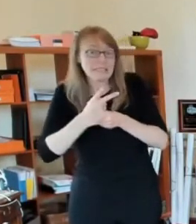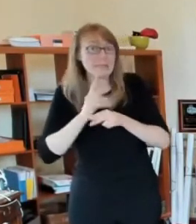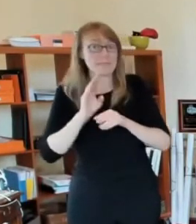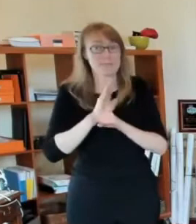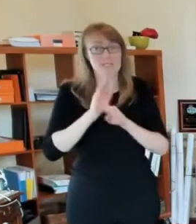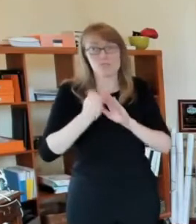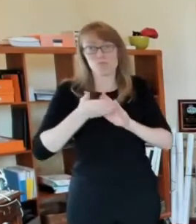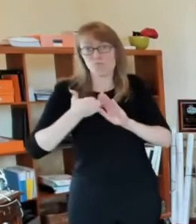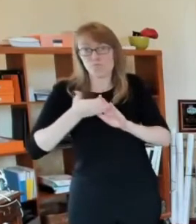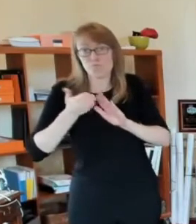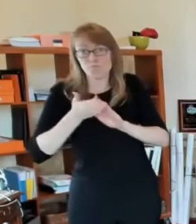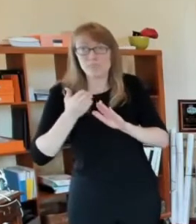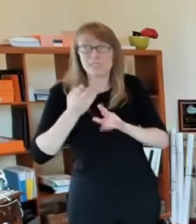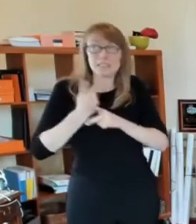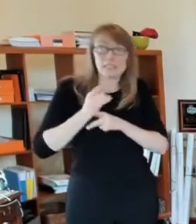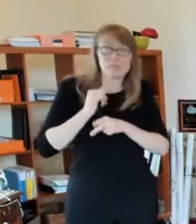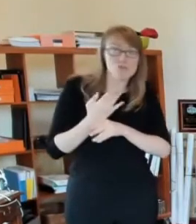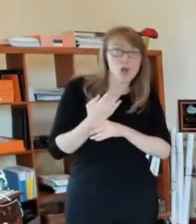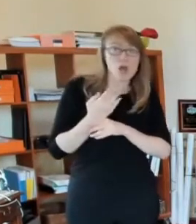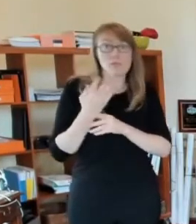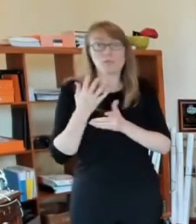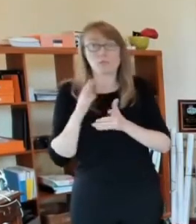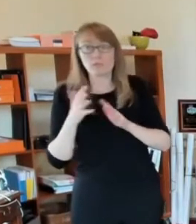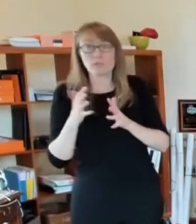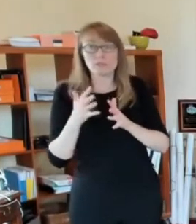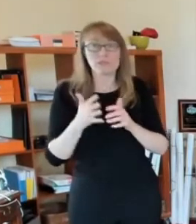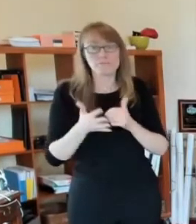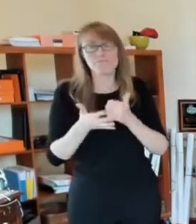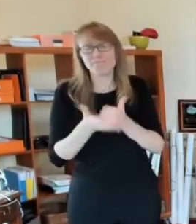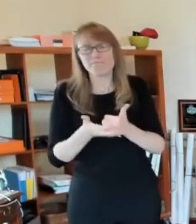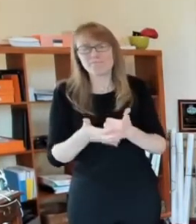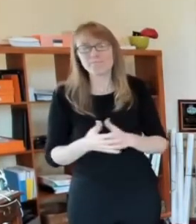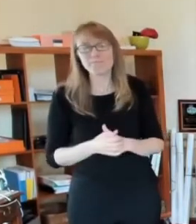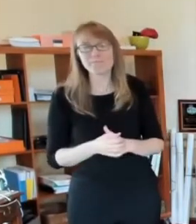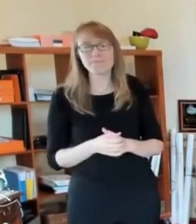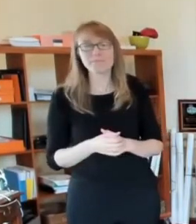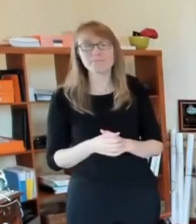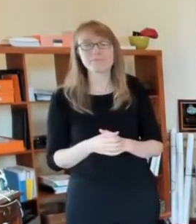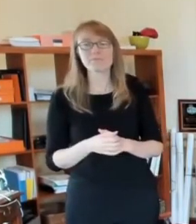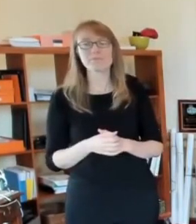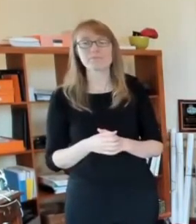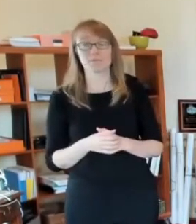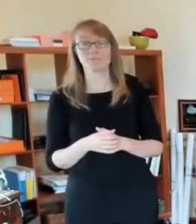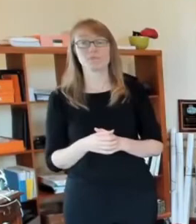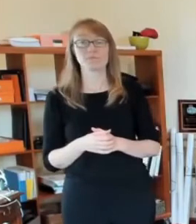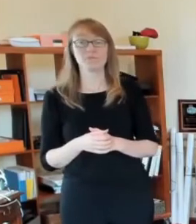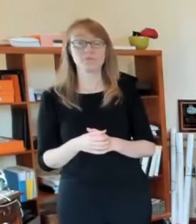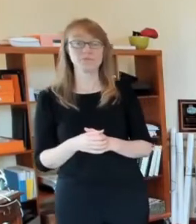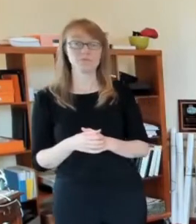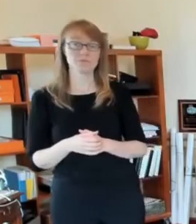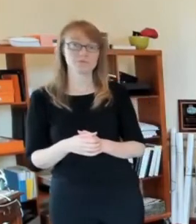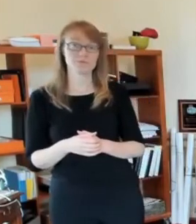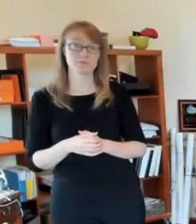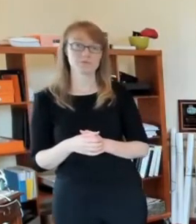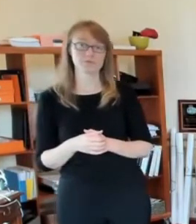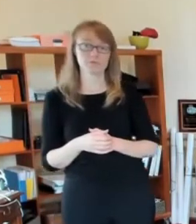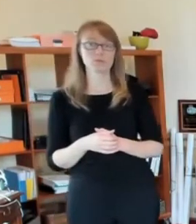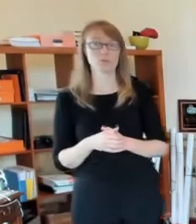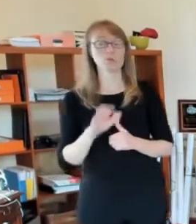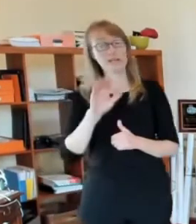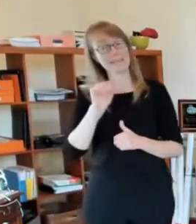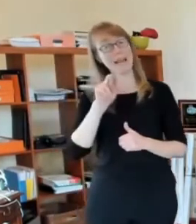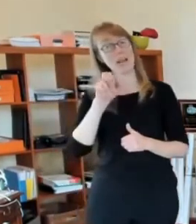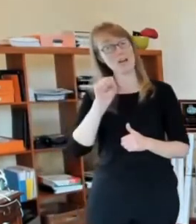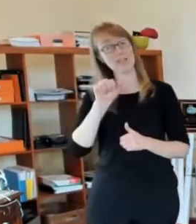while while while they're able to get back their businesses able to get back on their feet. So those are the three major CARES Act